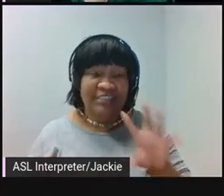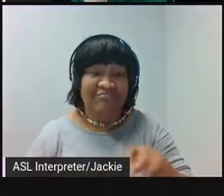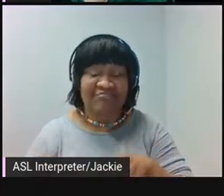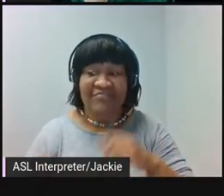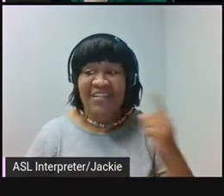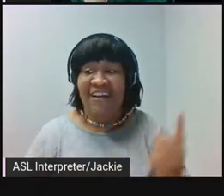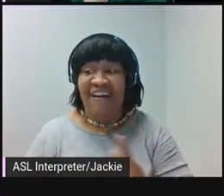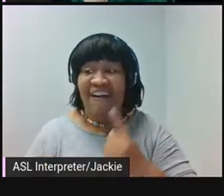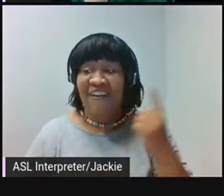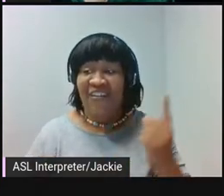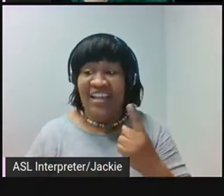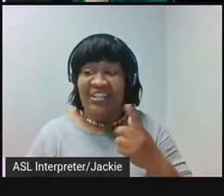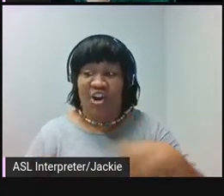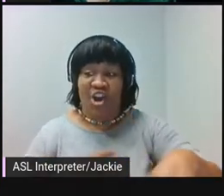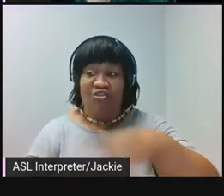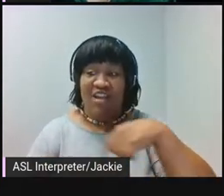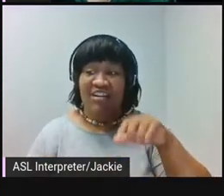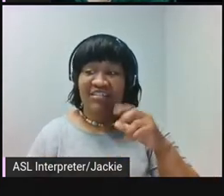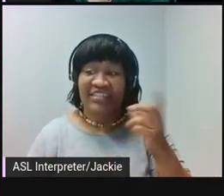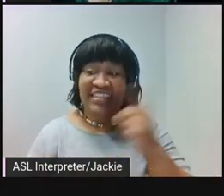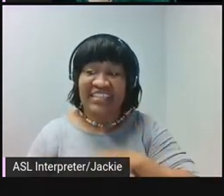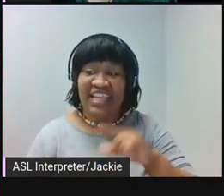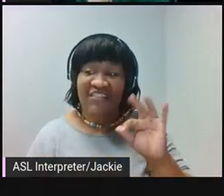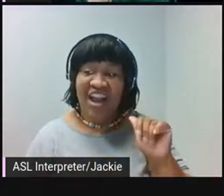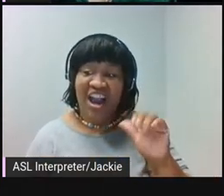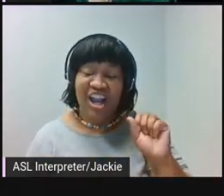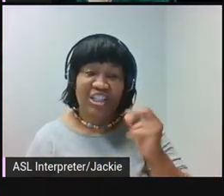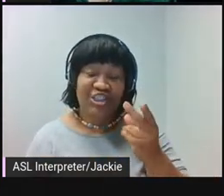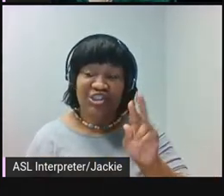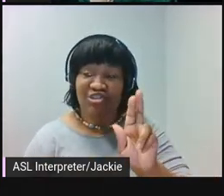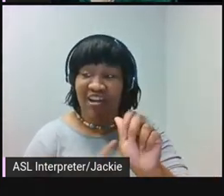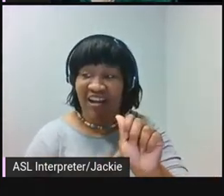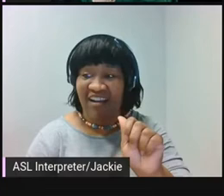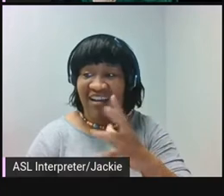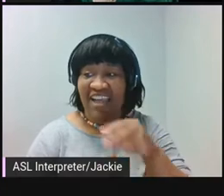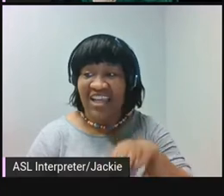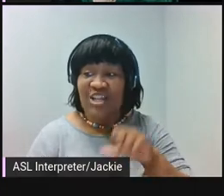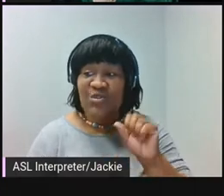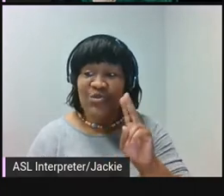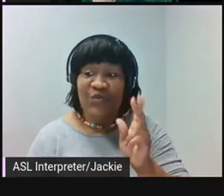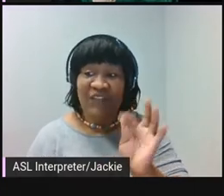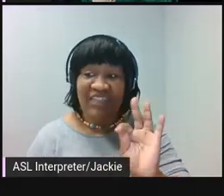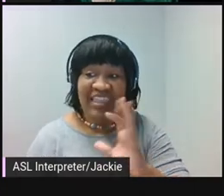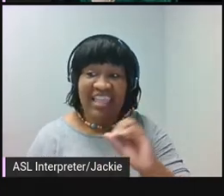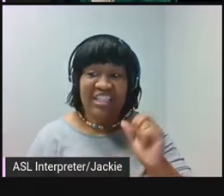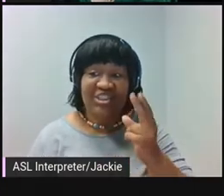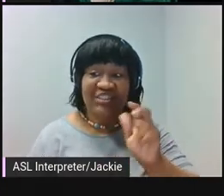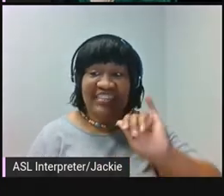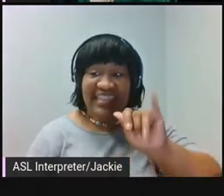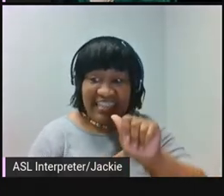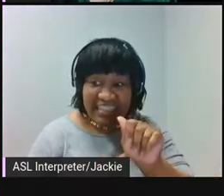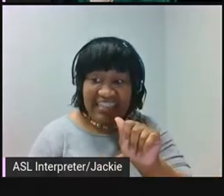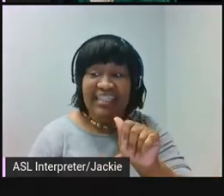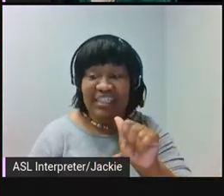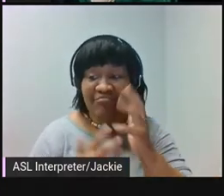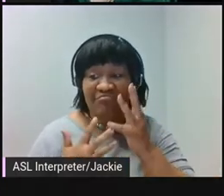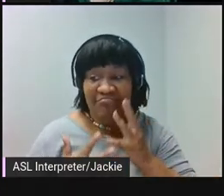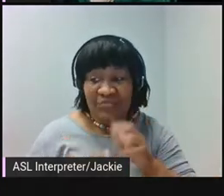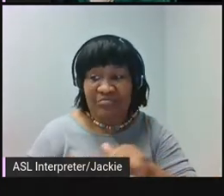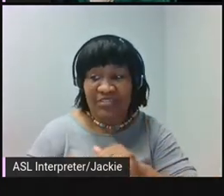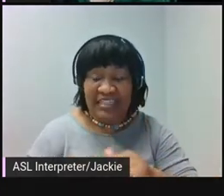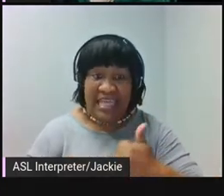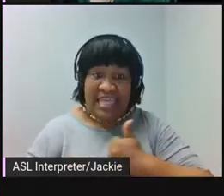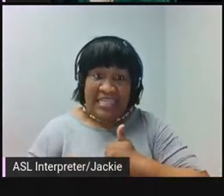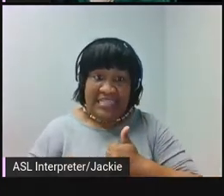always on or around the date of Ashura, and rooted in Sufi and Shia mourning practices through self-humiliation as a